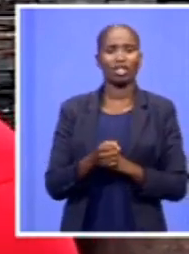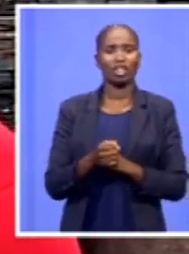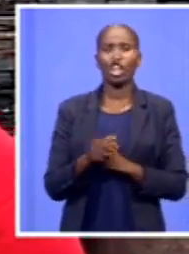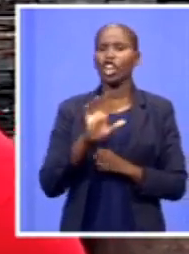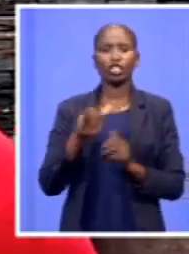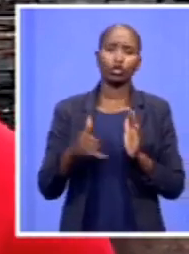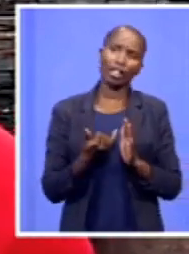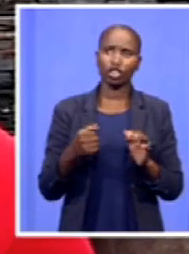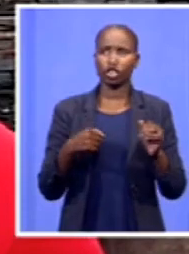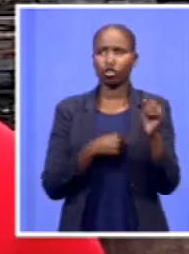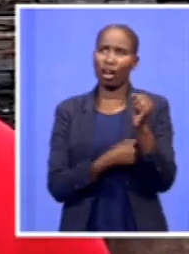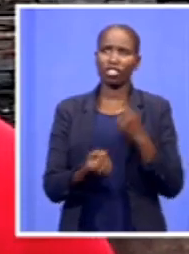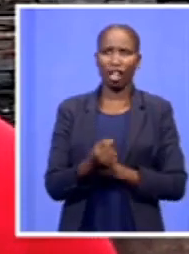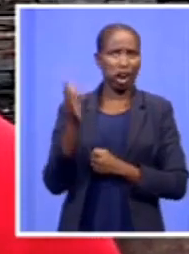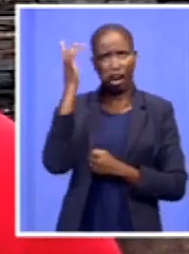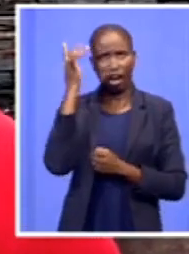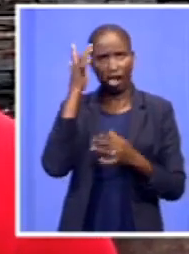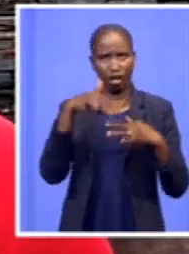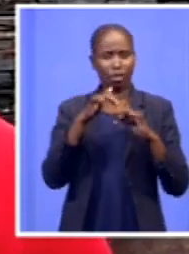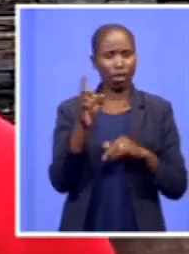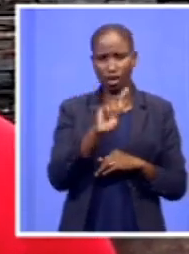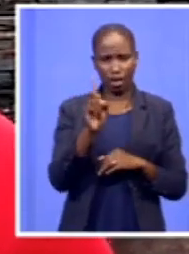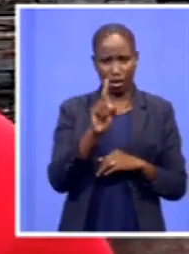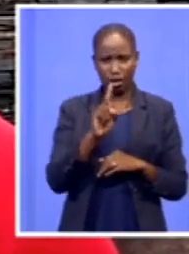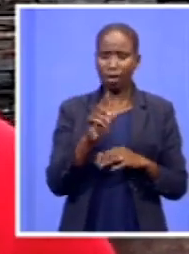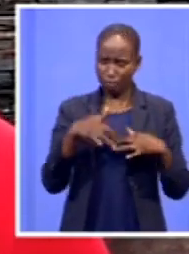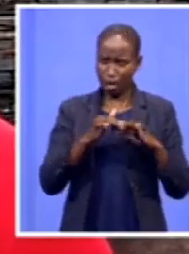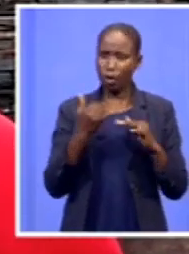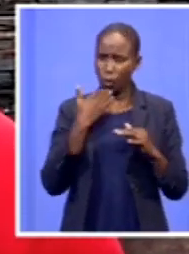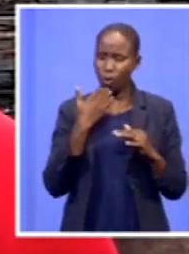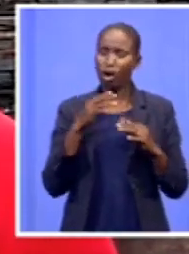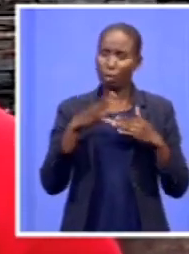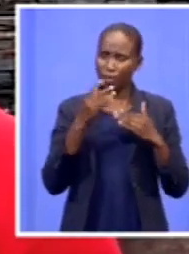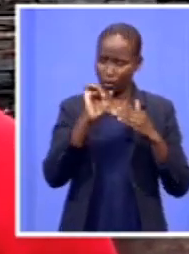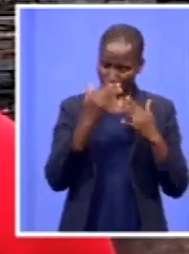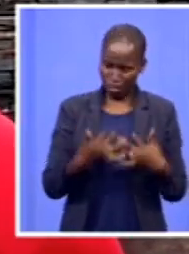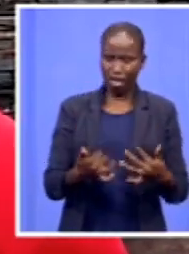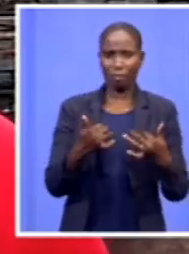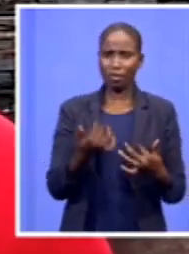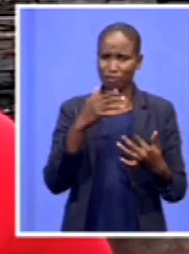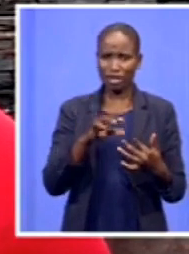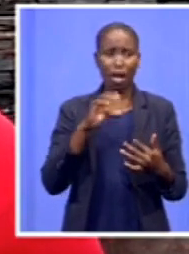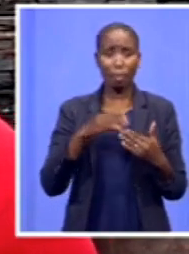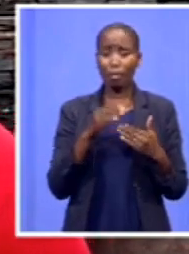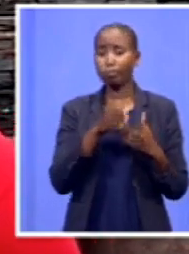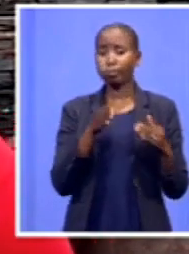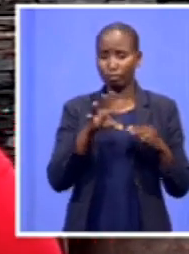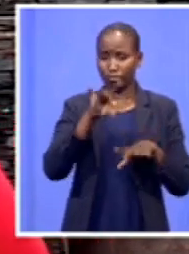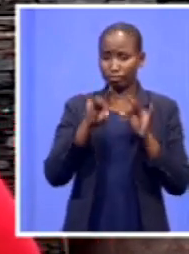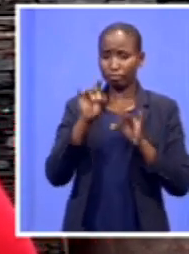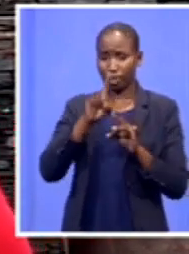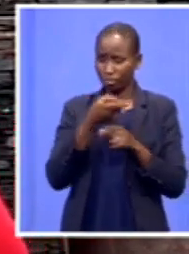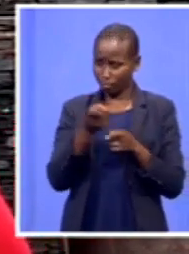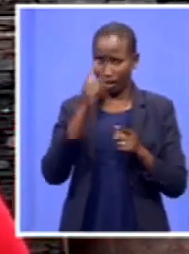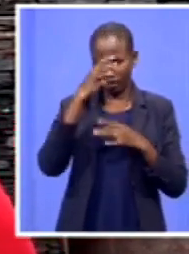set by parliament. It's members of parliament who are lawmakers elected to go there and take decisions. So they've done the work as